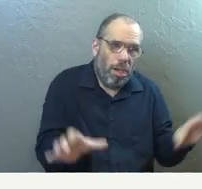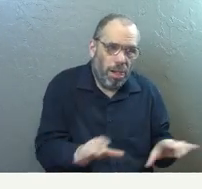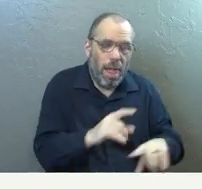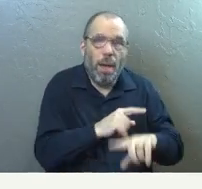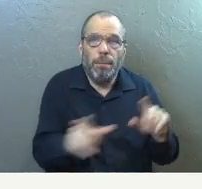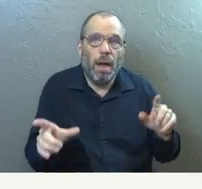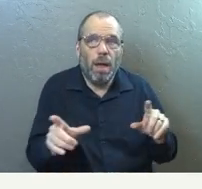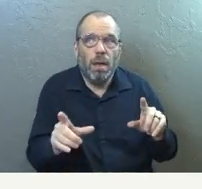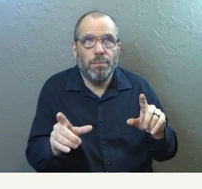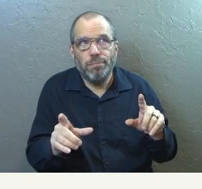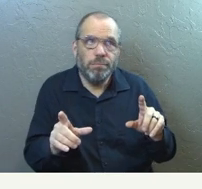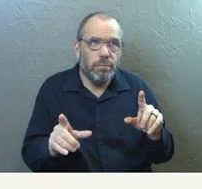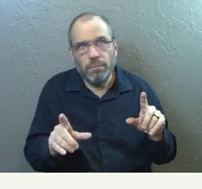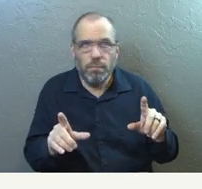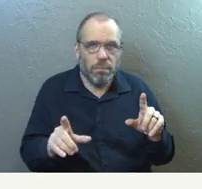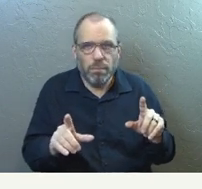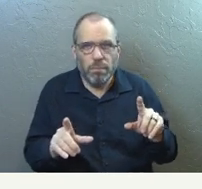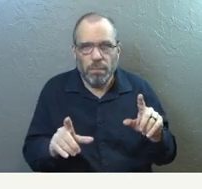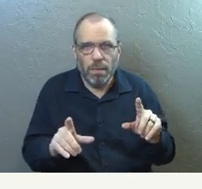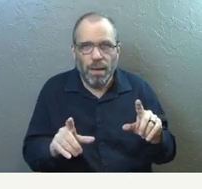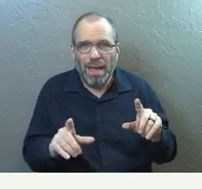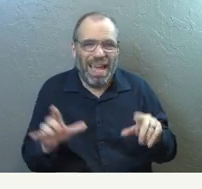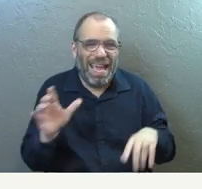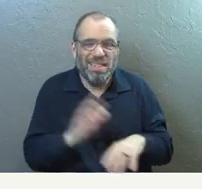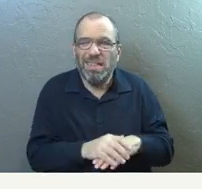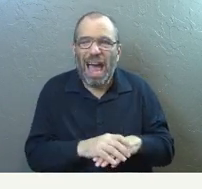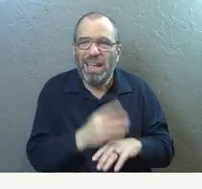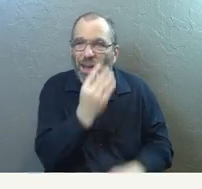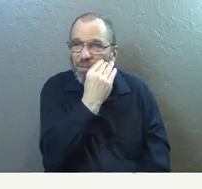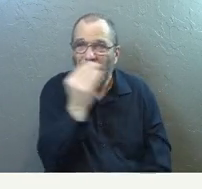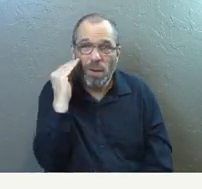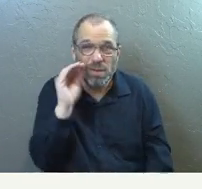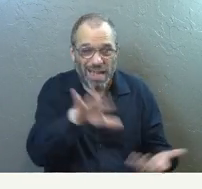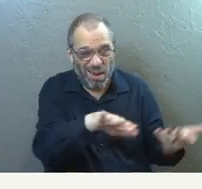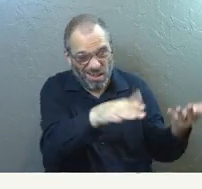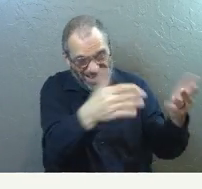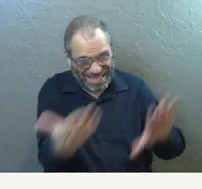but it's all been throwing water on dead plants.